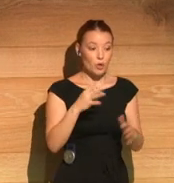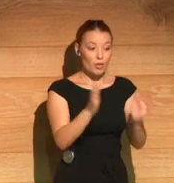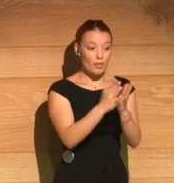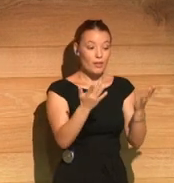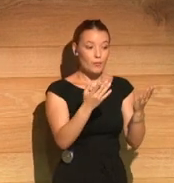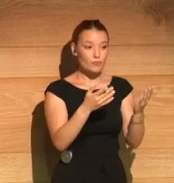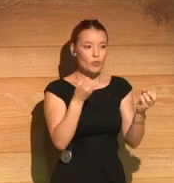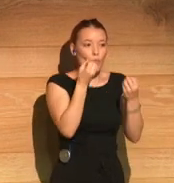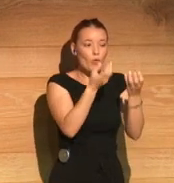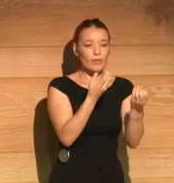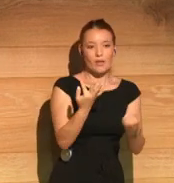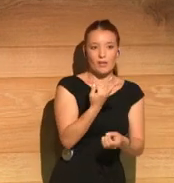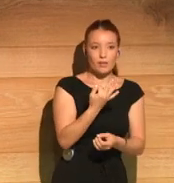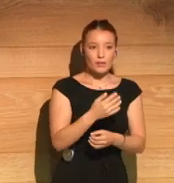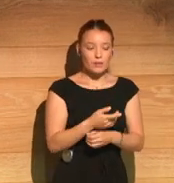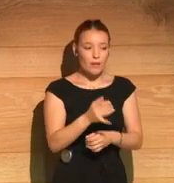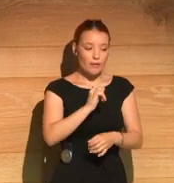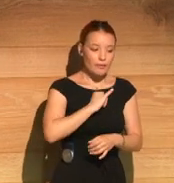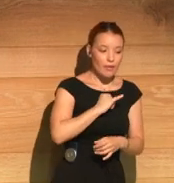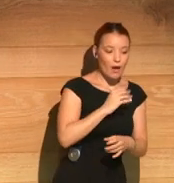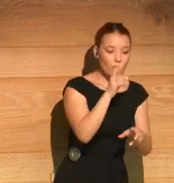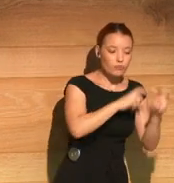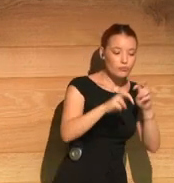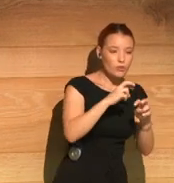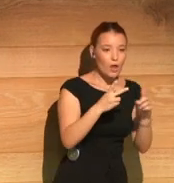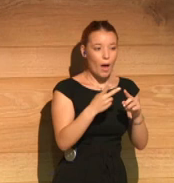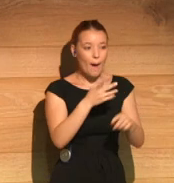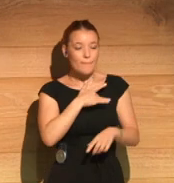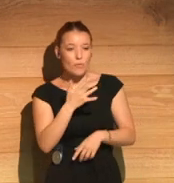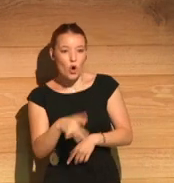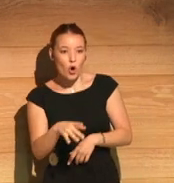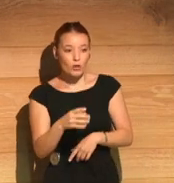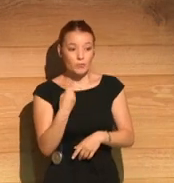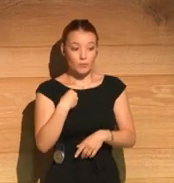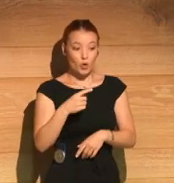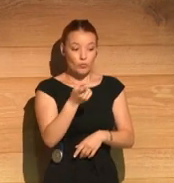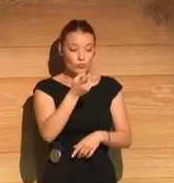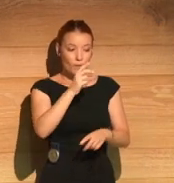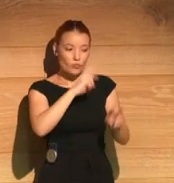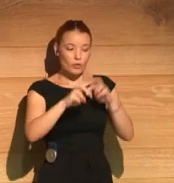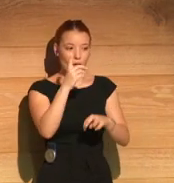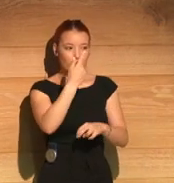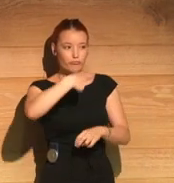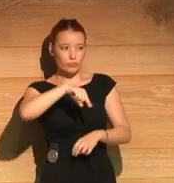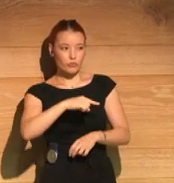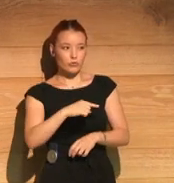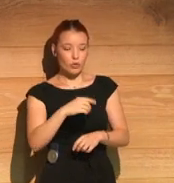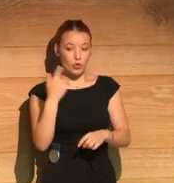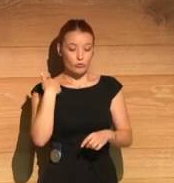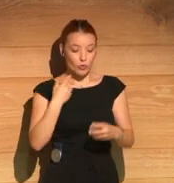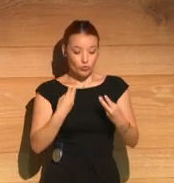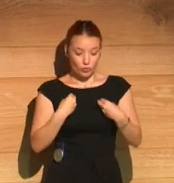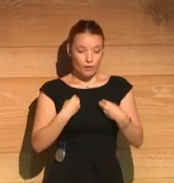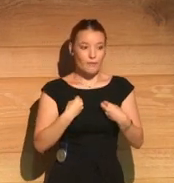the Heart's Invisible, a few weeks, talks about the search for identity and love. This search that all of us